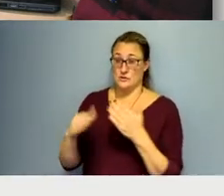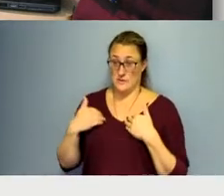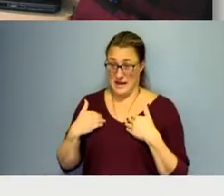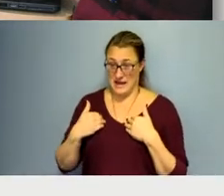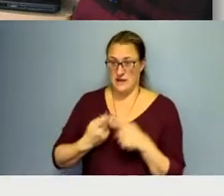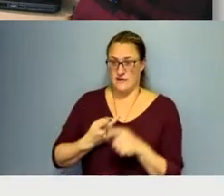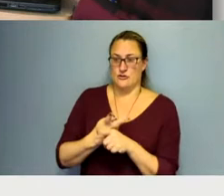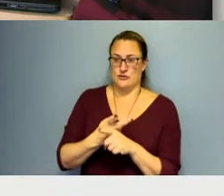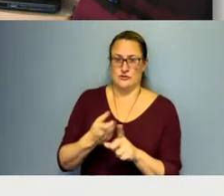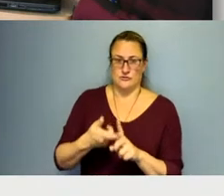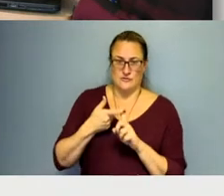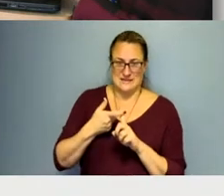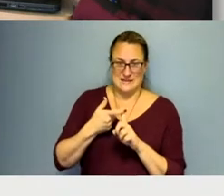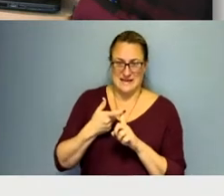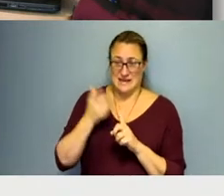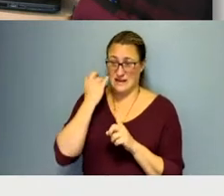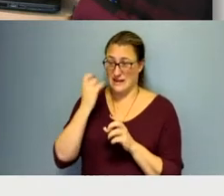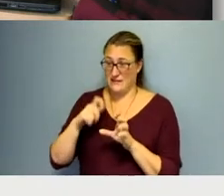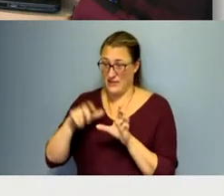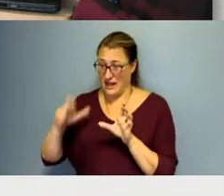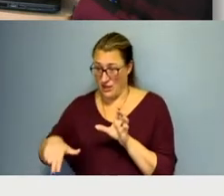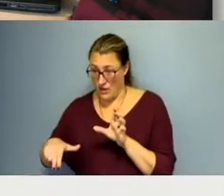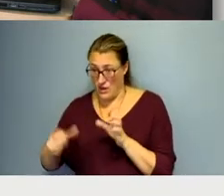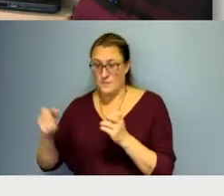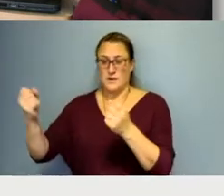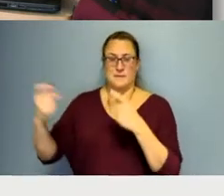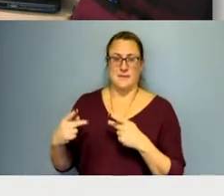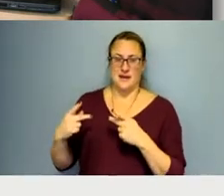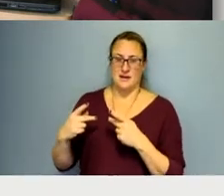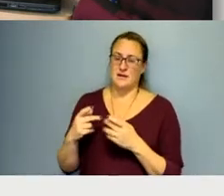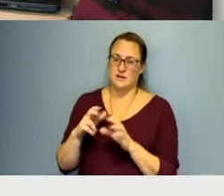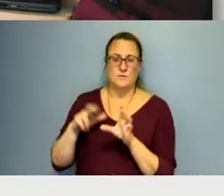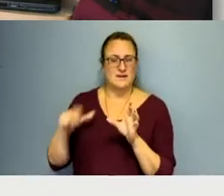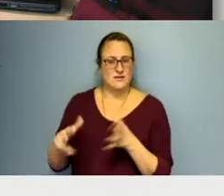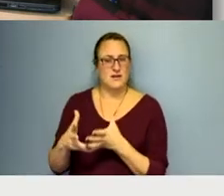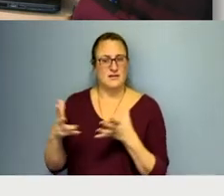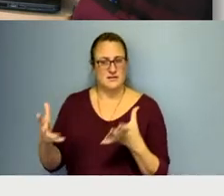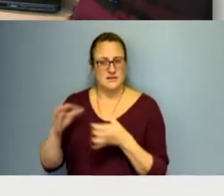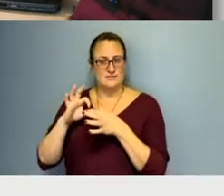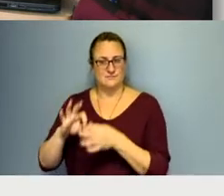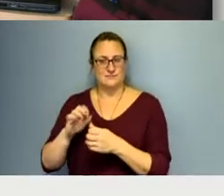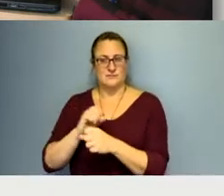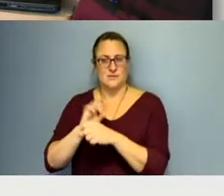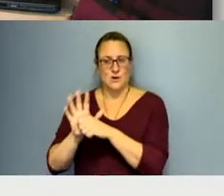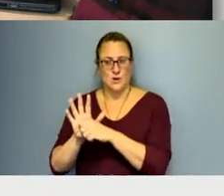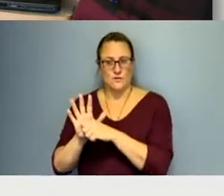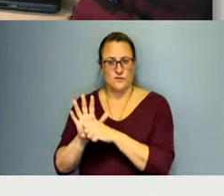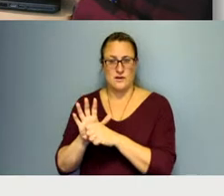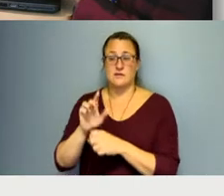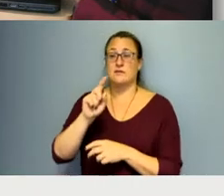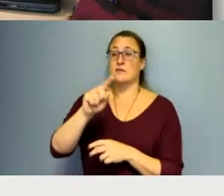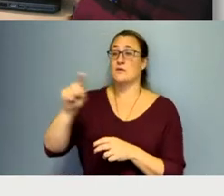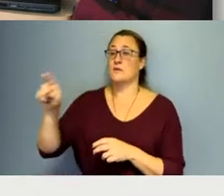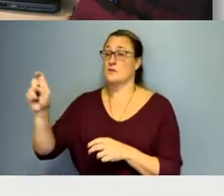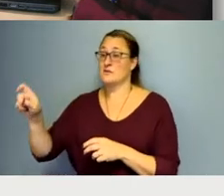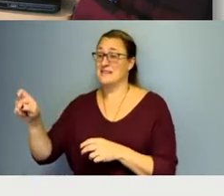to reclaim the students we lost. We lost a lot of students in COVID. And we want to recruit the students who need us most.